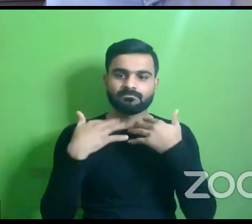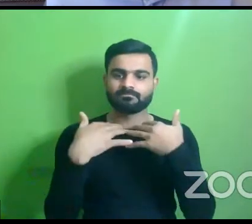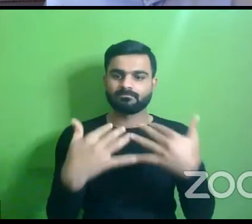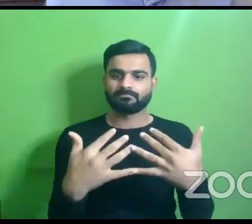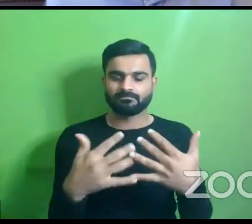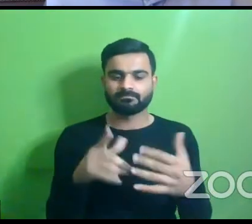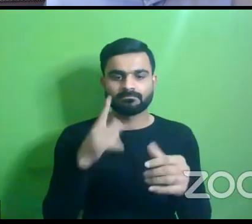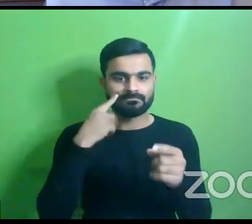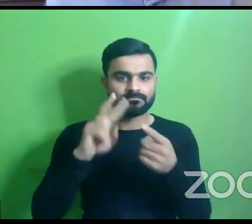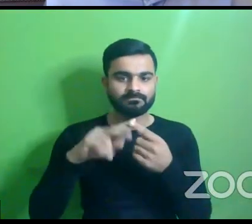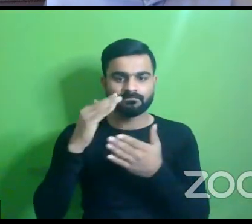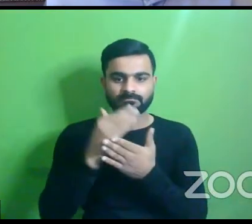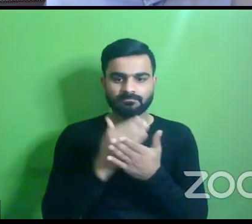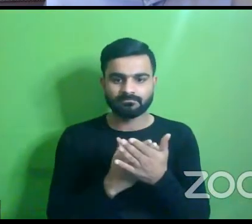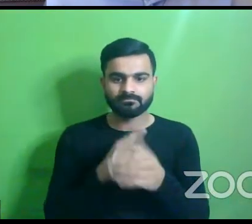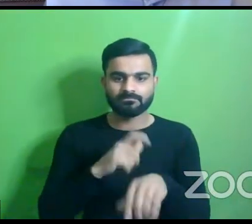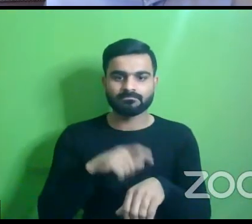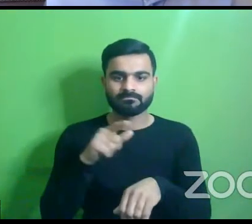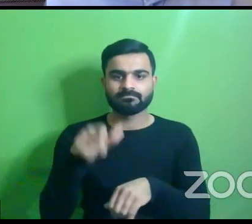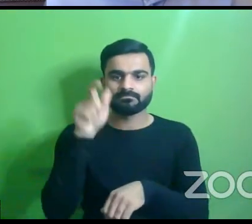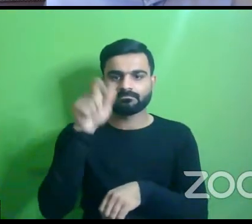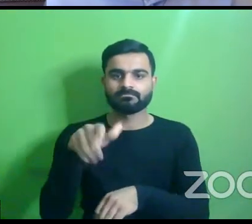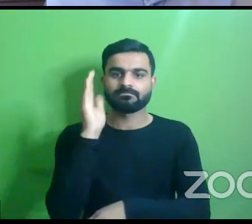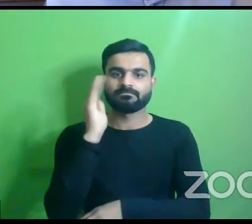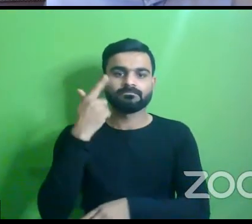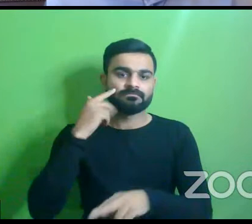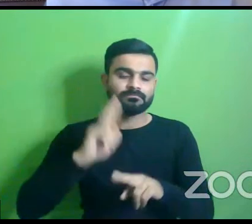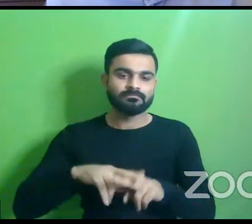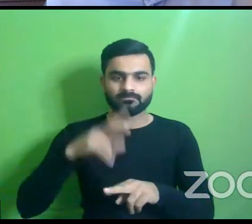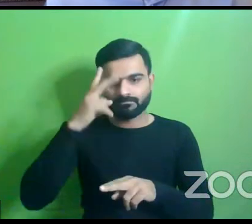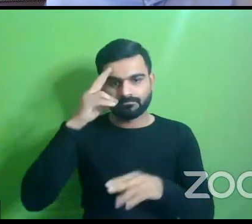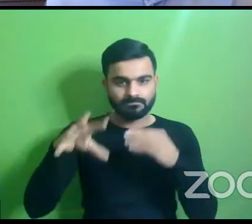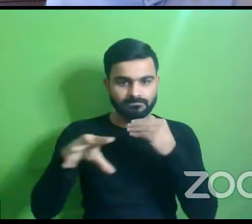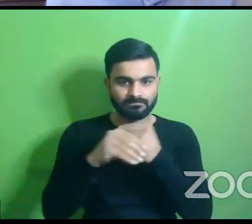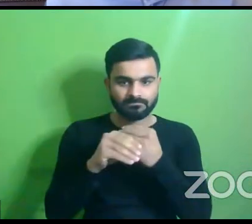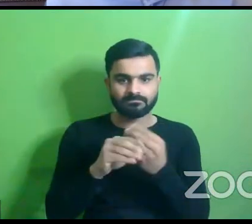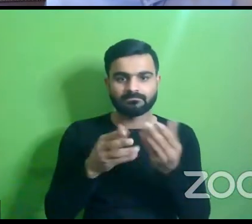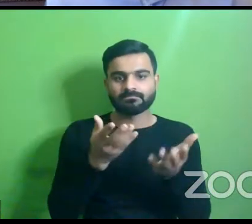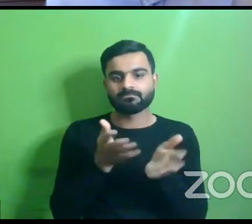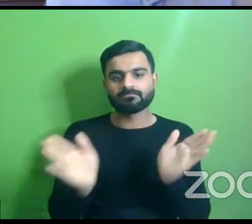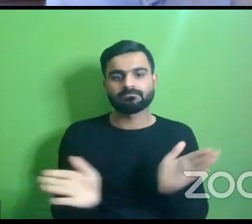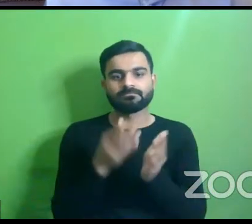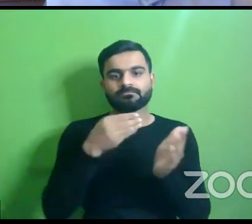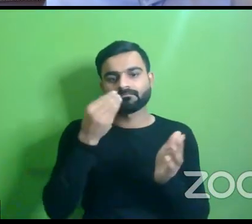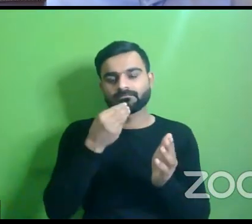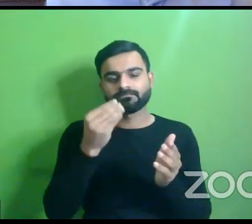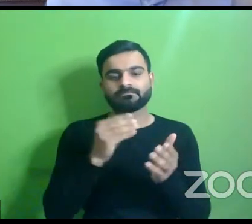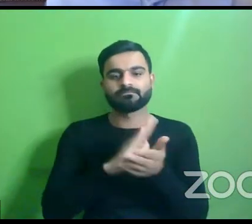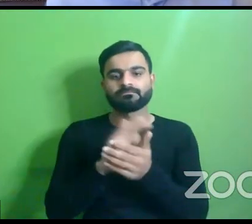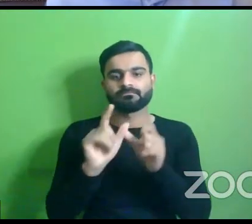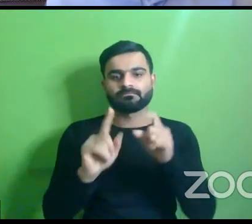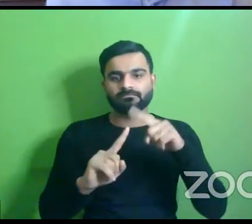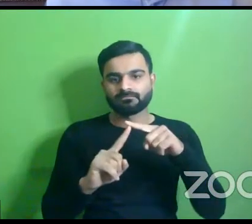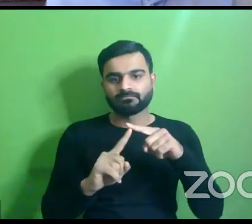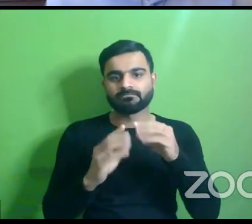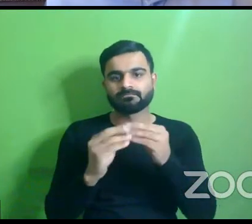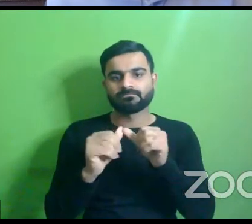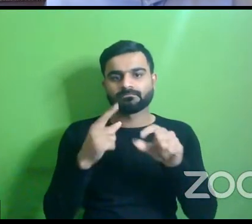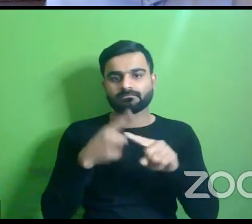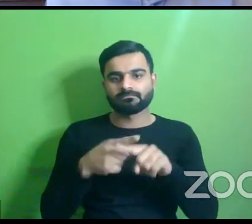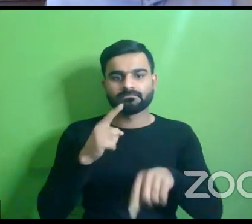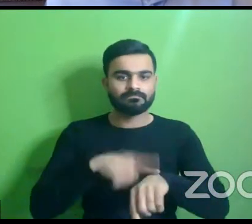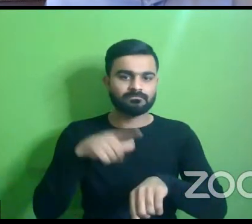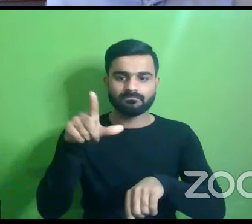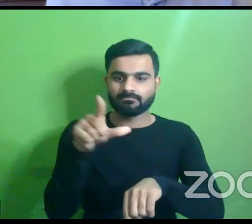live and also for the panelists if you have any more thoughts i would encourage you to please drop these in the chat box as we are running